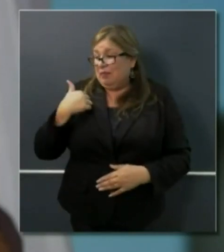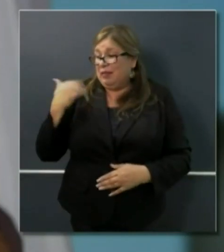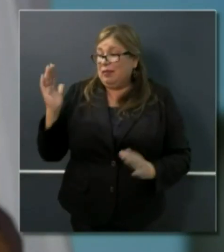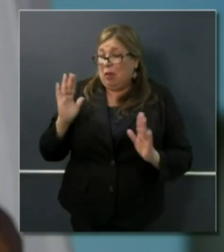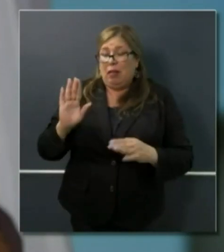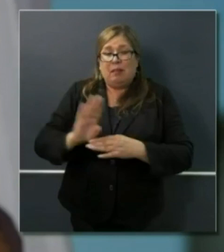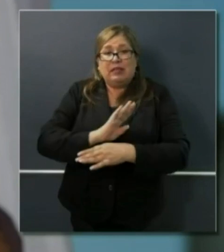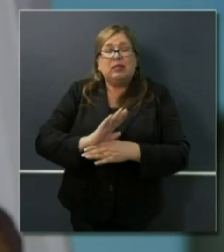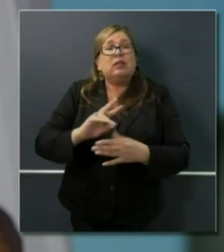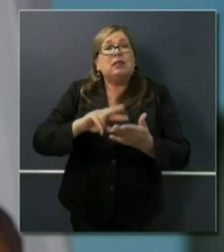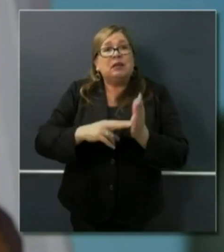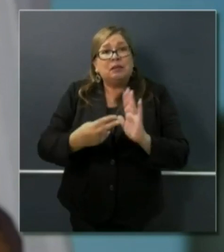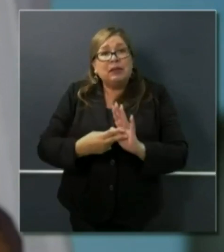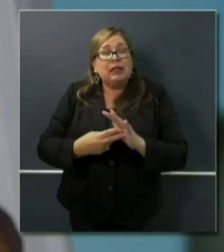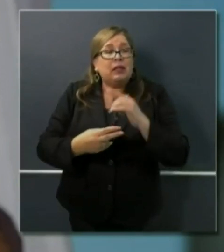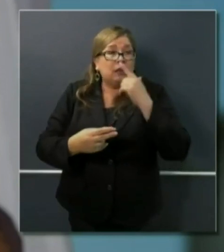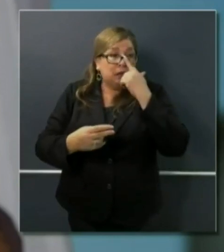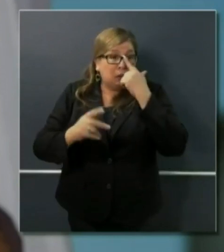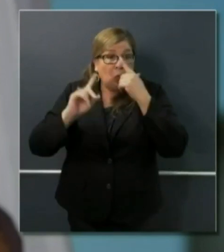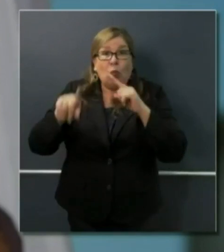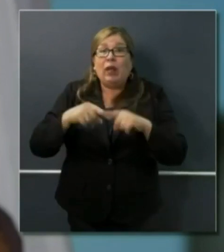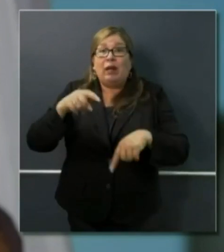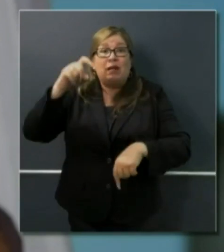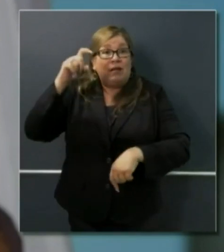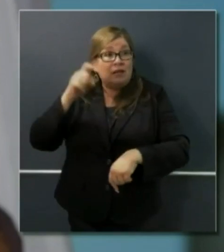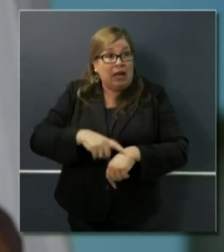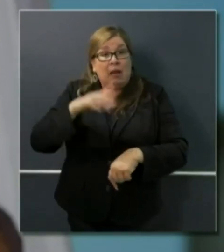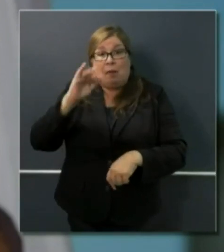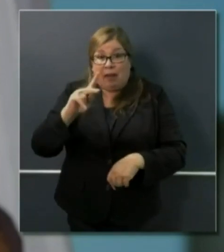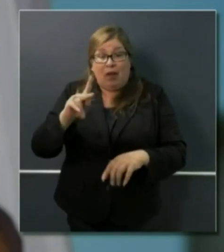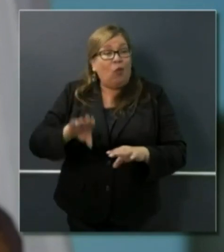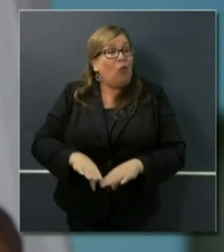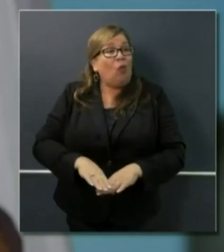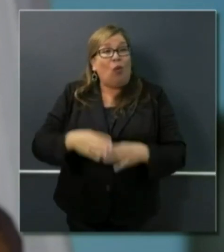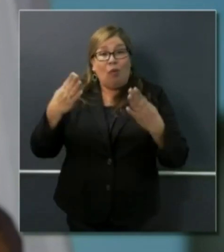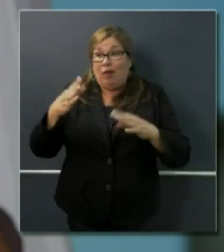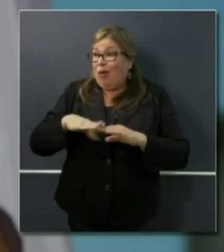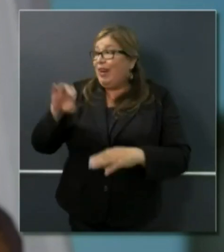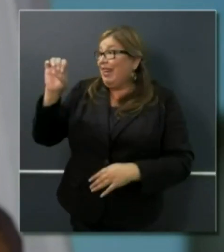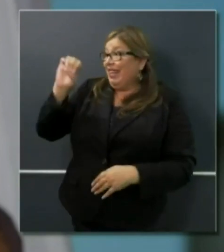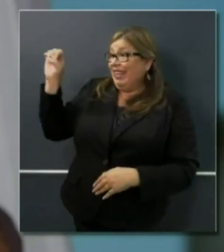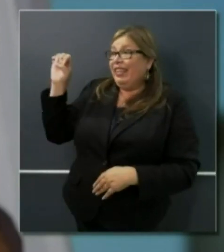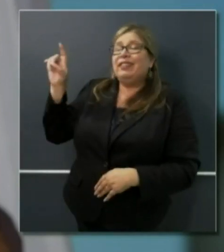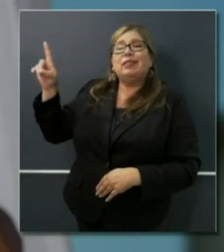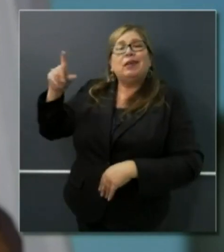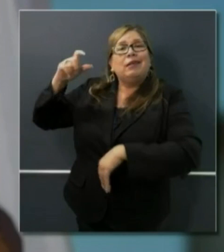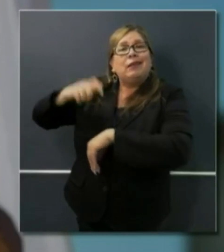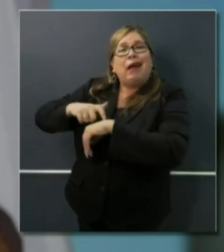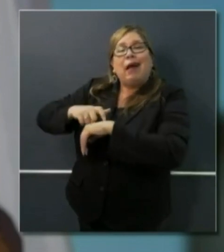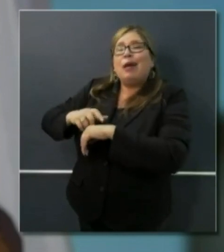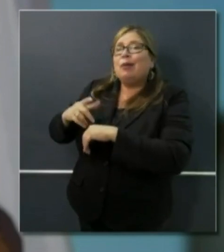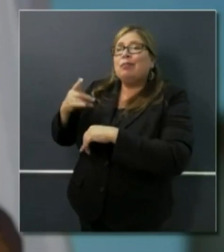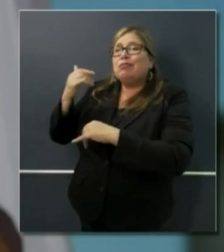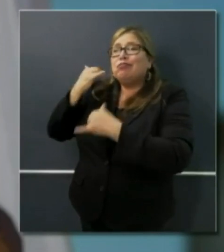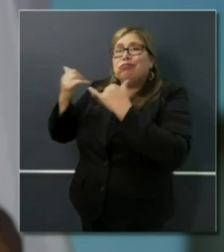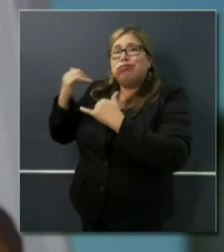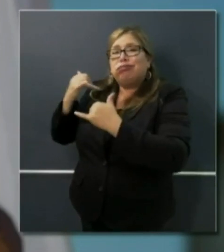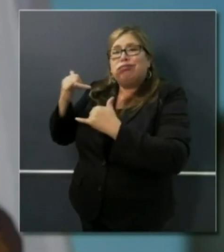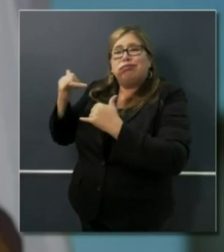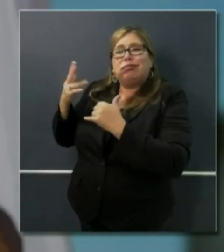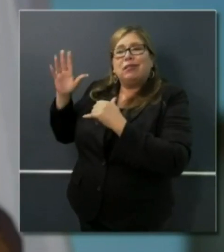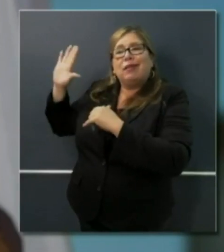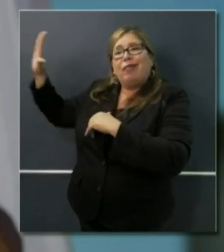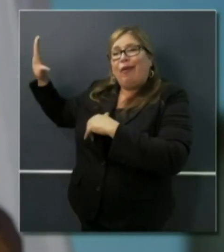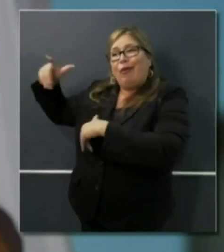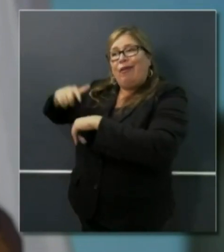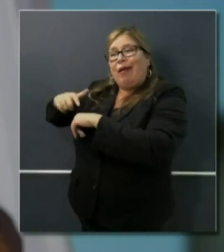where those phone lines open up for banks and establishments on the East Coast first, and with time, three hours rolls